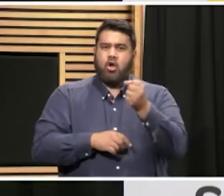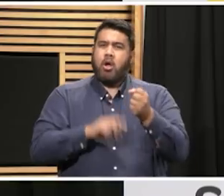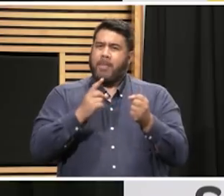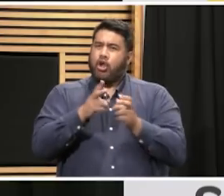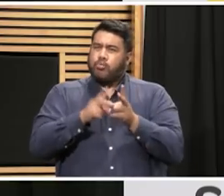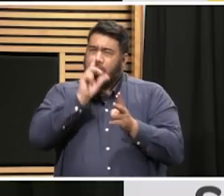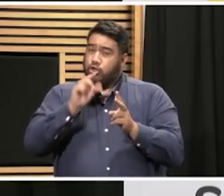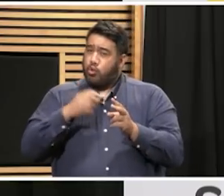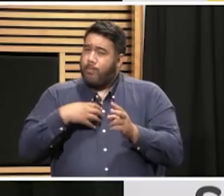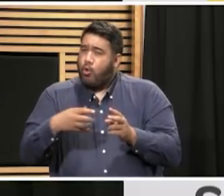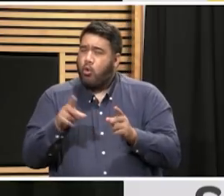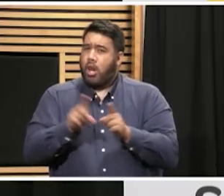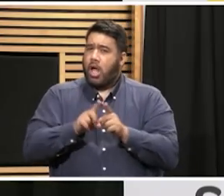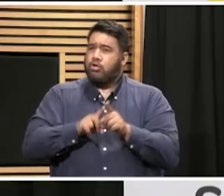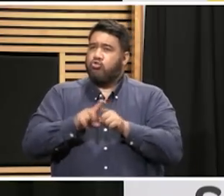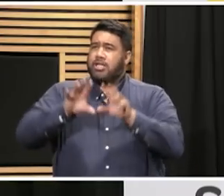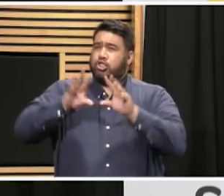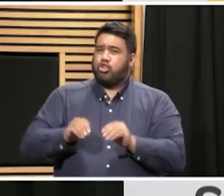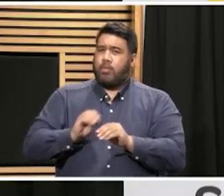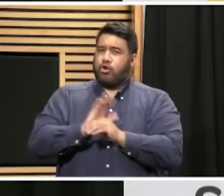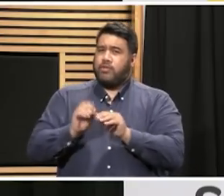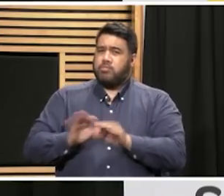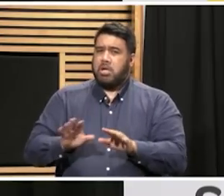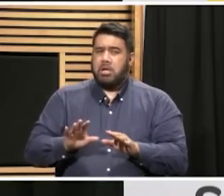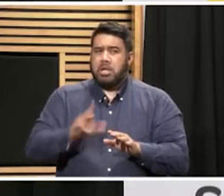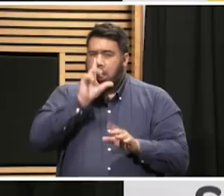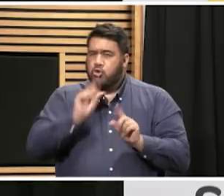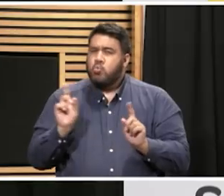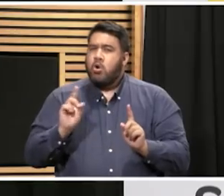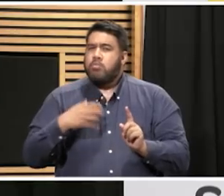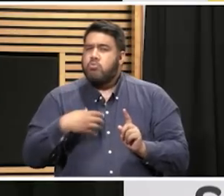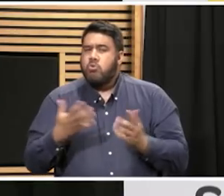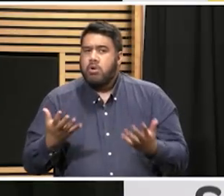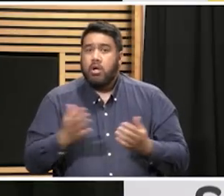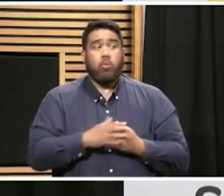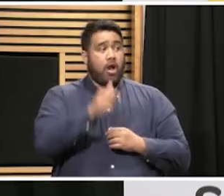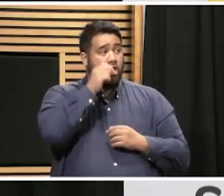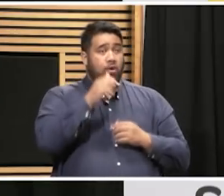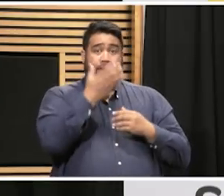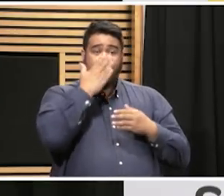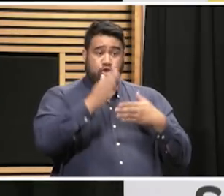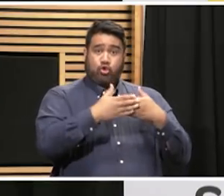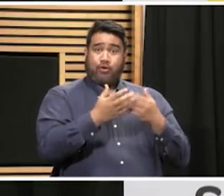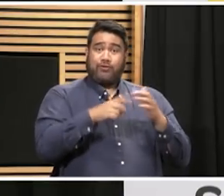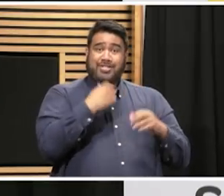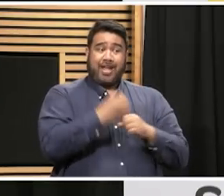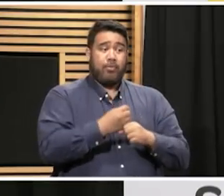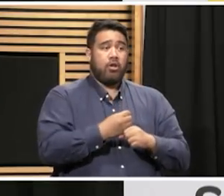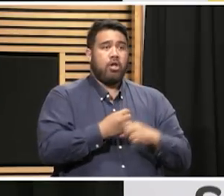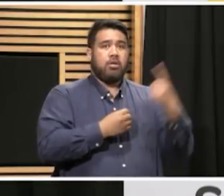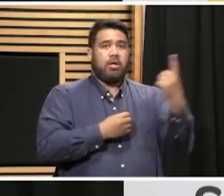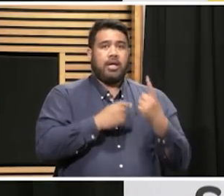to stop any undetected spread? Well, I know that they've got measures at the front door to make sure that anyone coming in through the ED